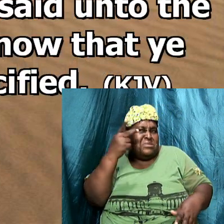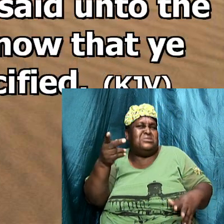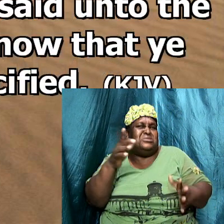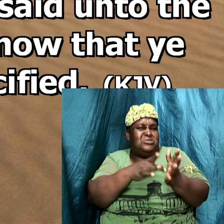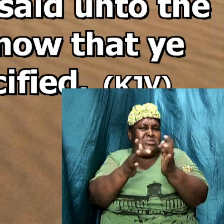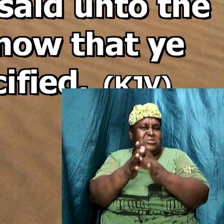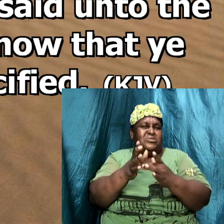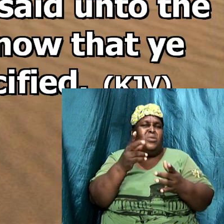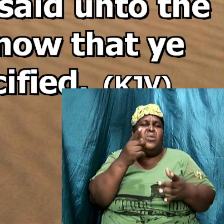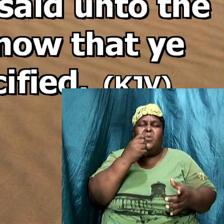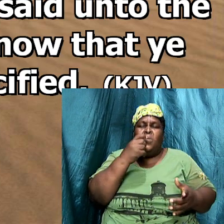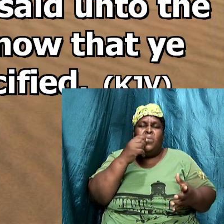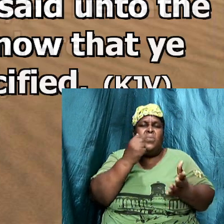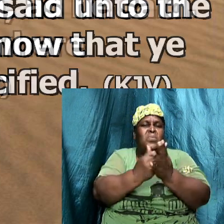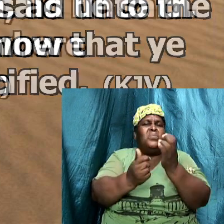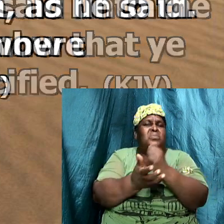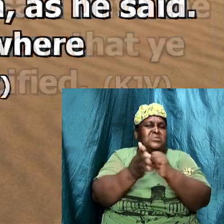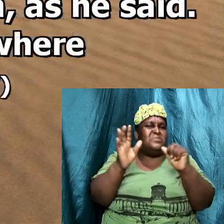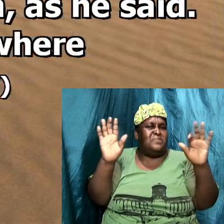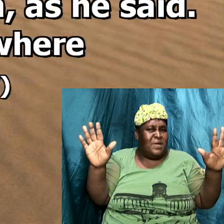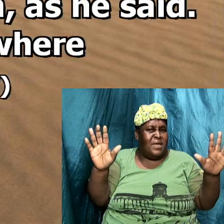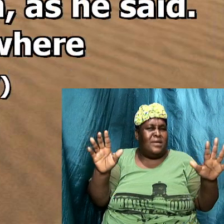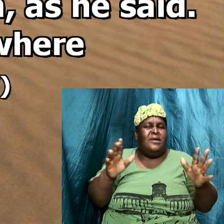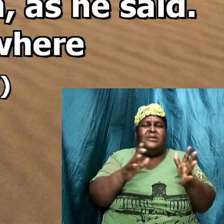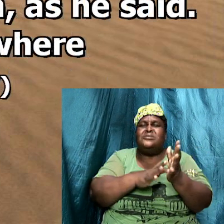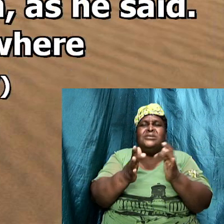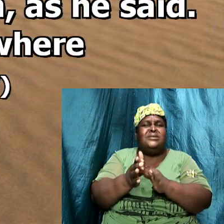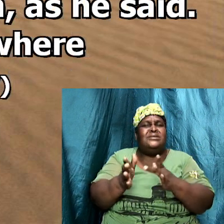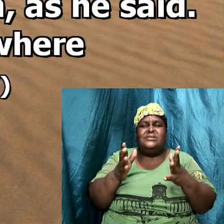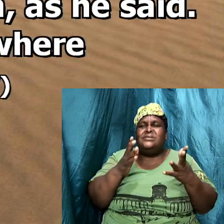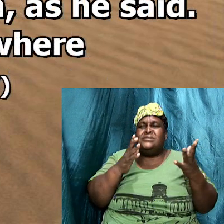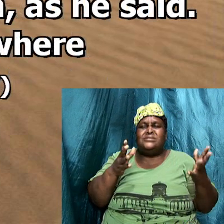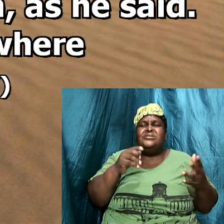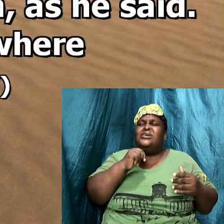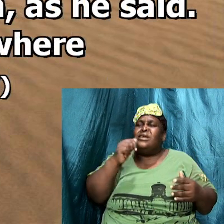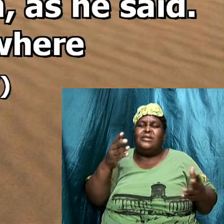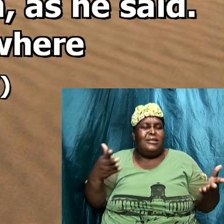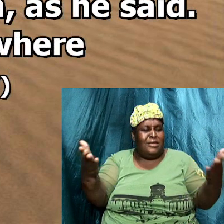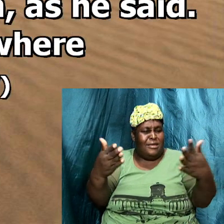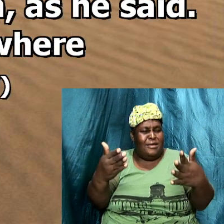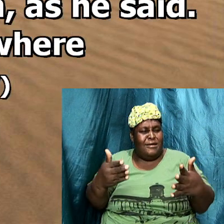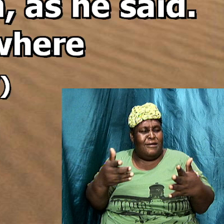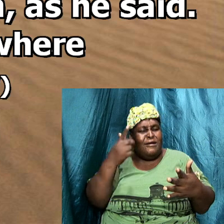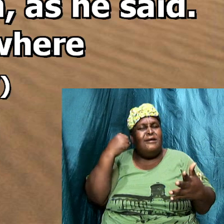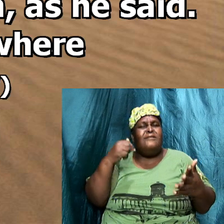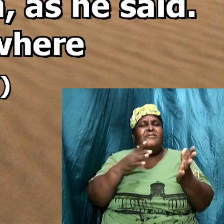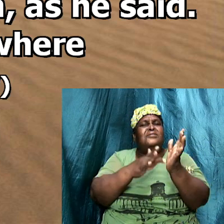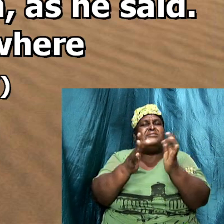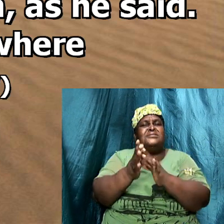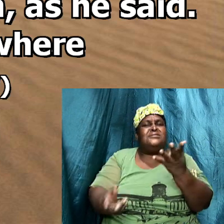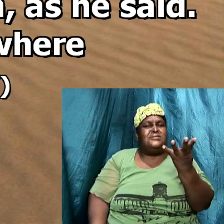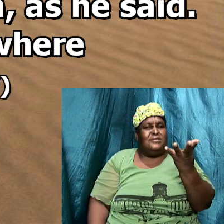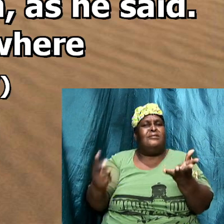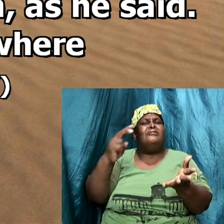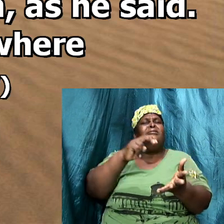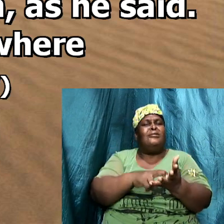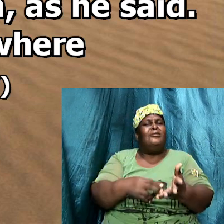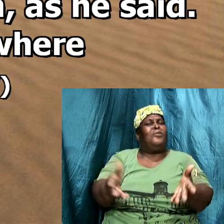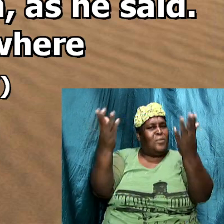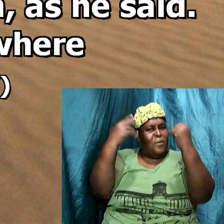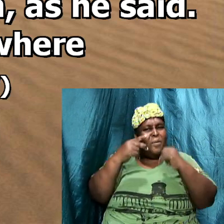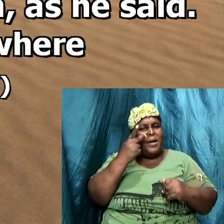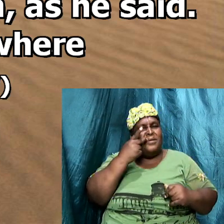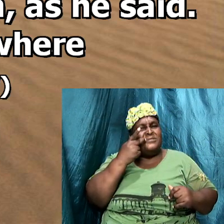he is not here for he has risen and as he said come and see where